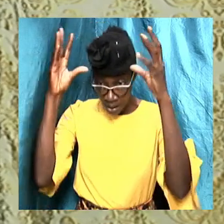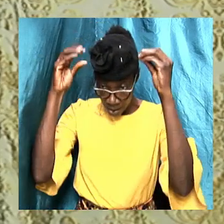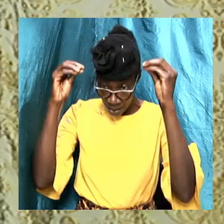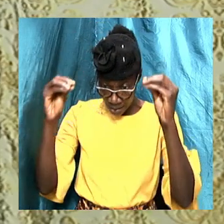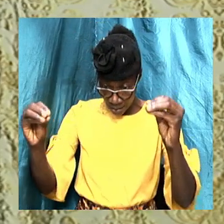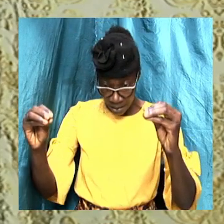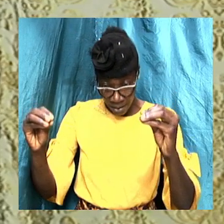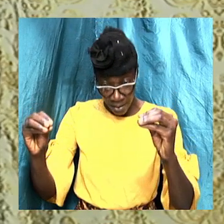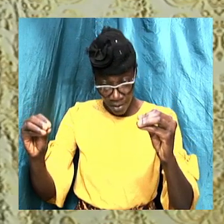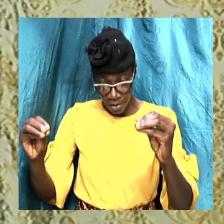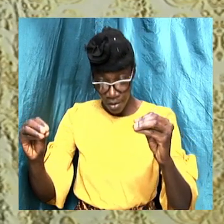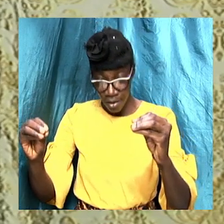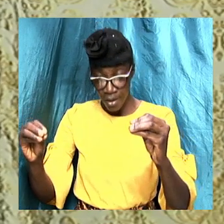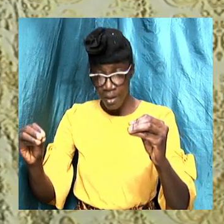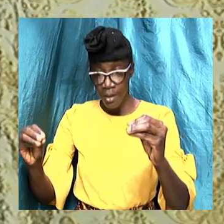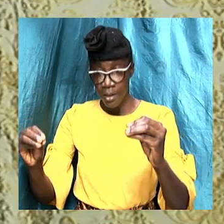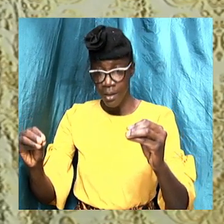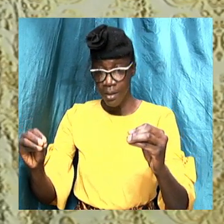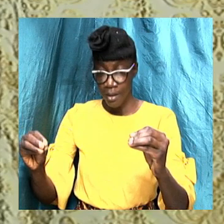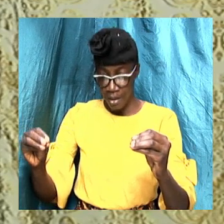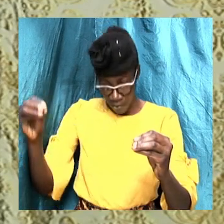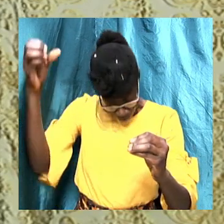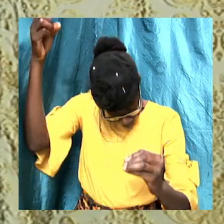that we should be immersed